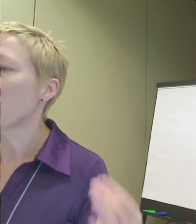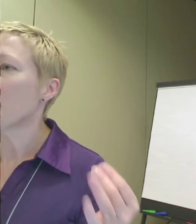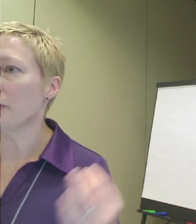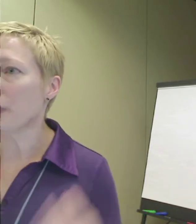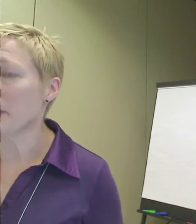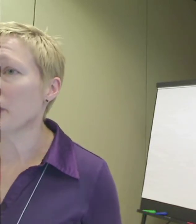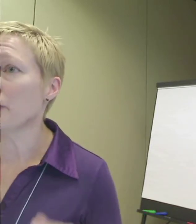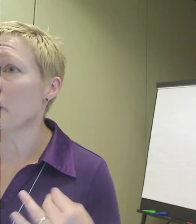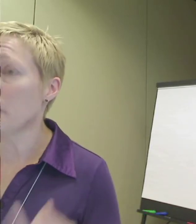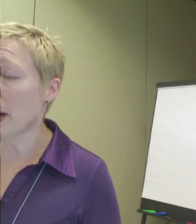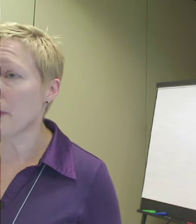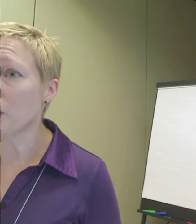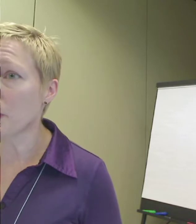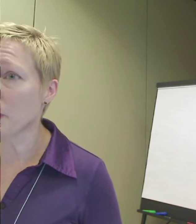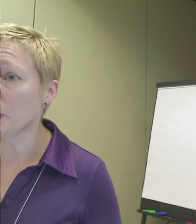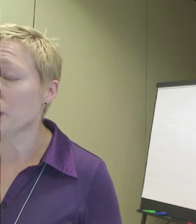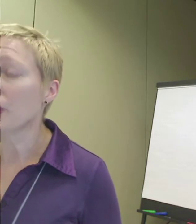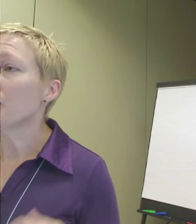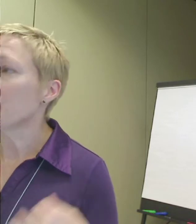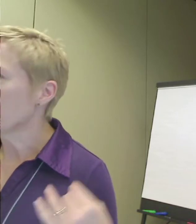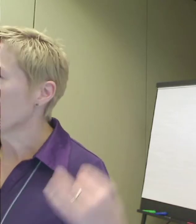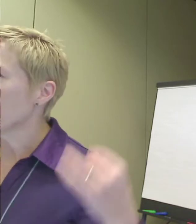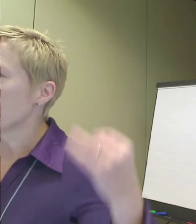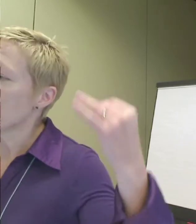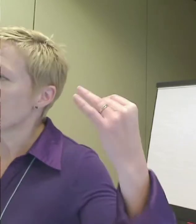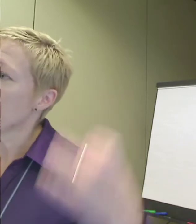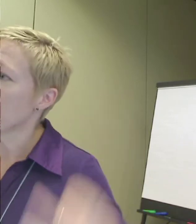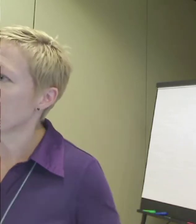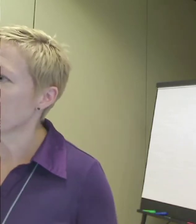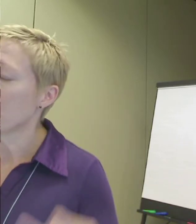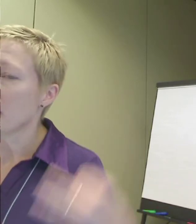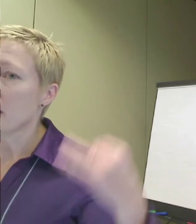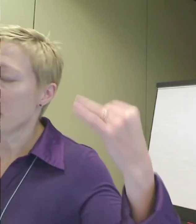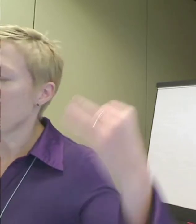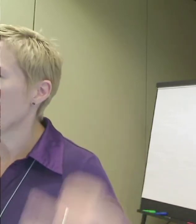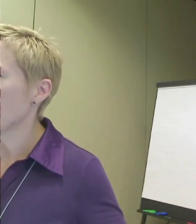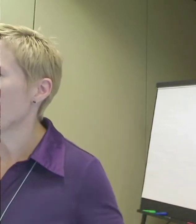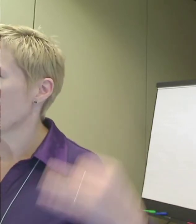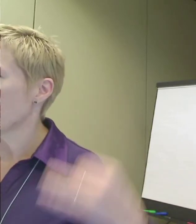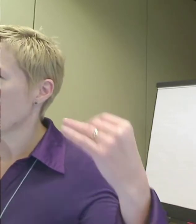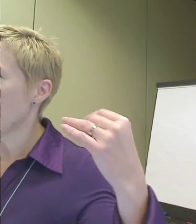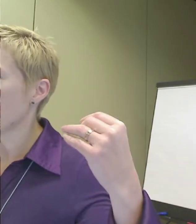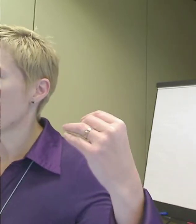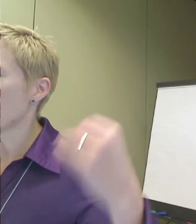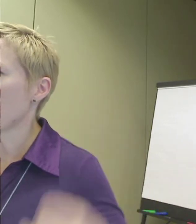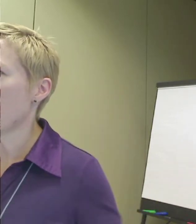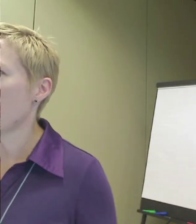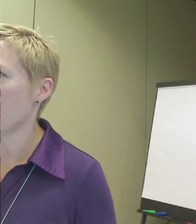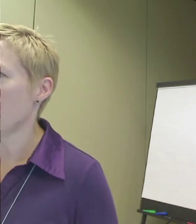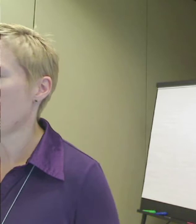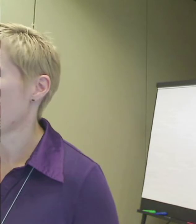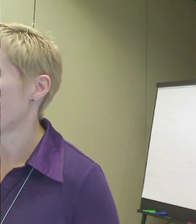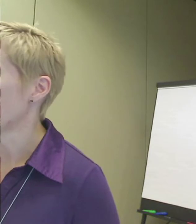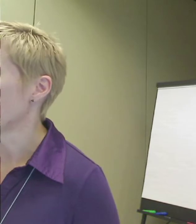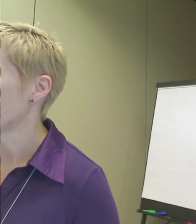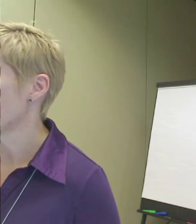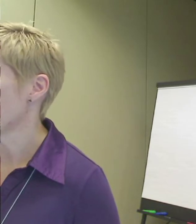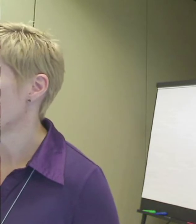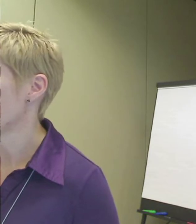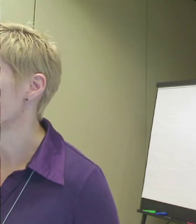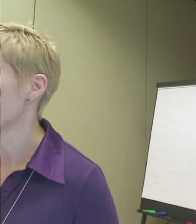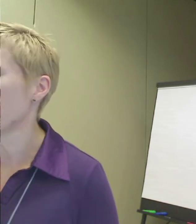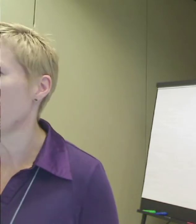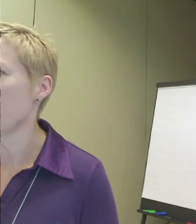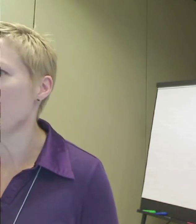speakers who have come here from around the world to lead this entire theme, this entire strand of accessibility